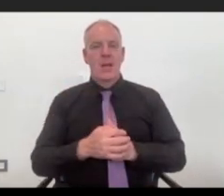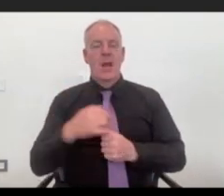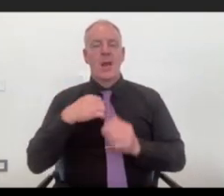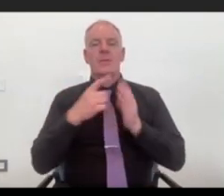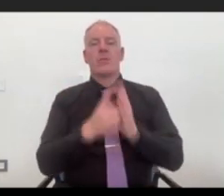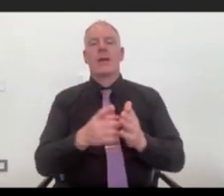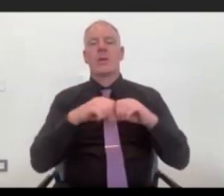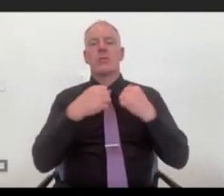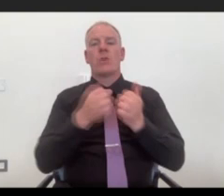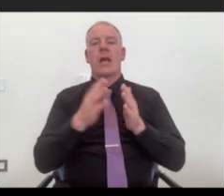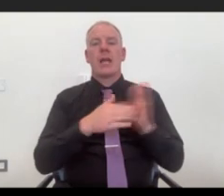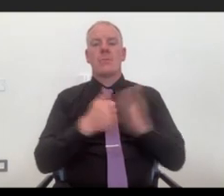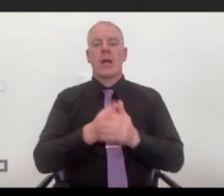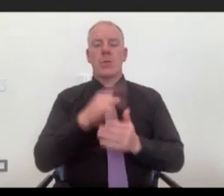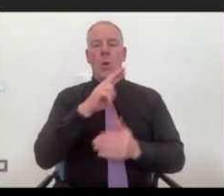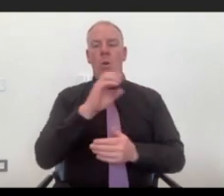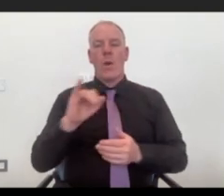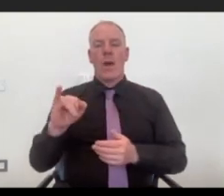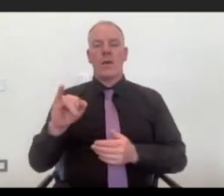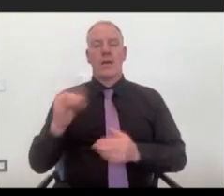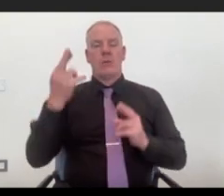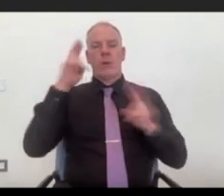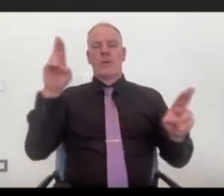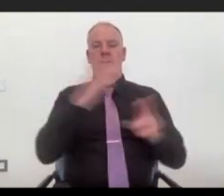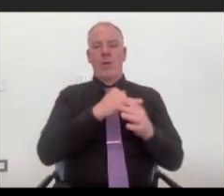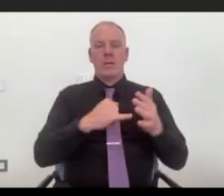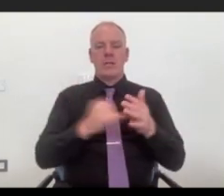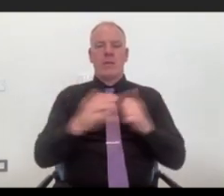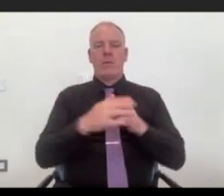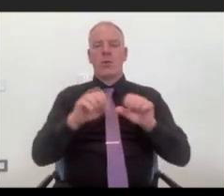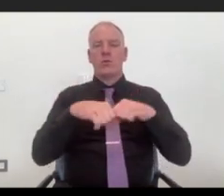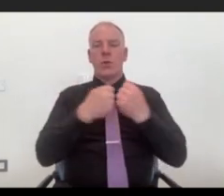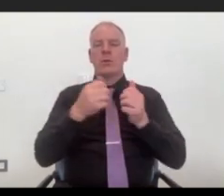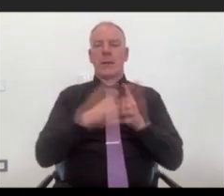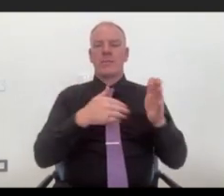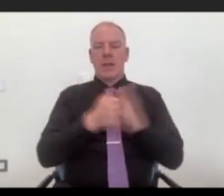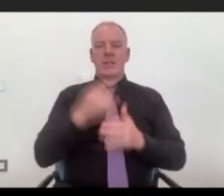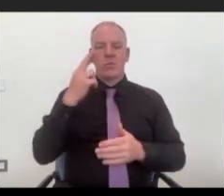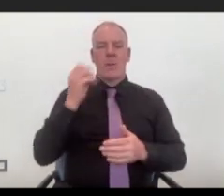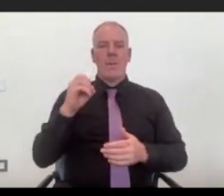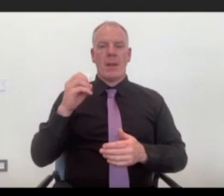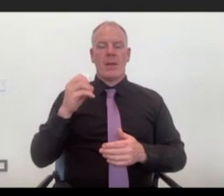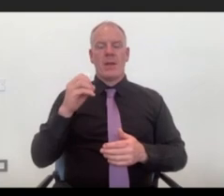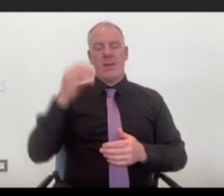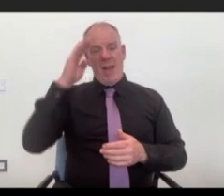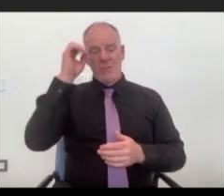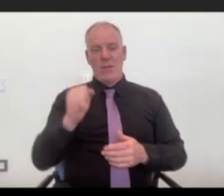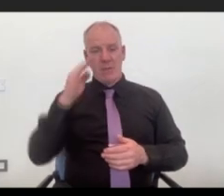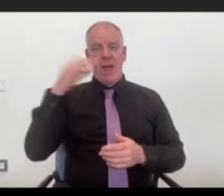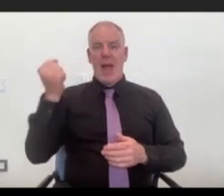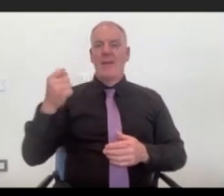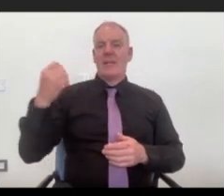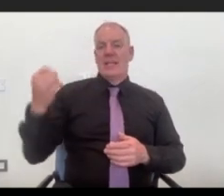Social Enterprise Republic of Ireland, and we're the representative body for social enterprises in the Republic. We have a sister organization